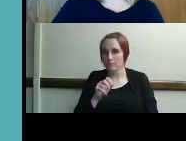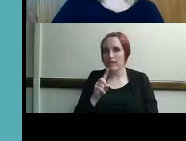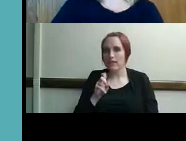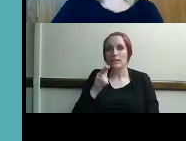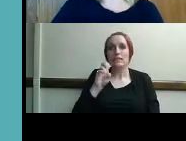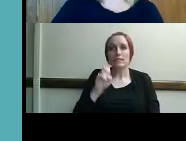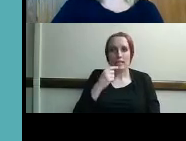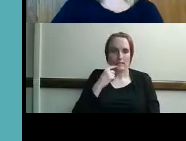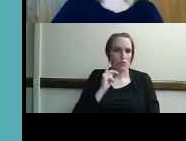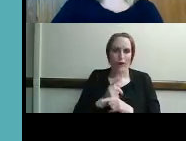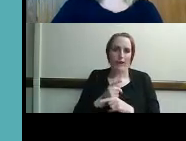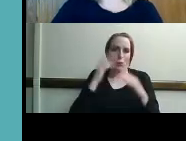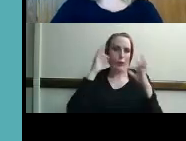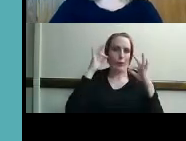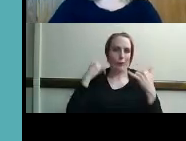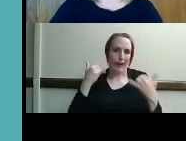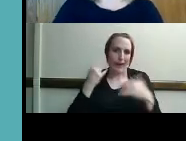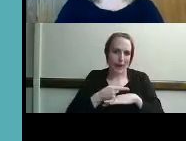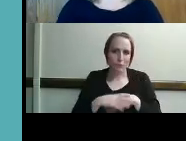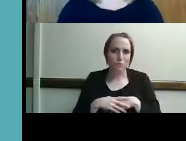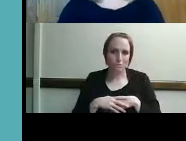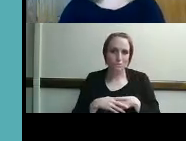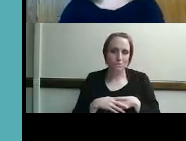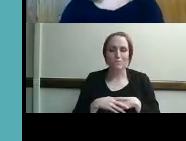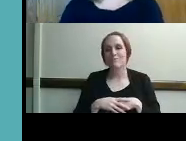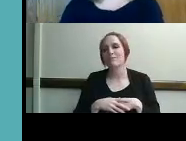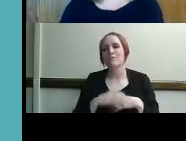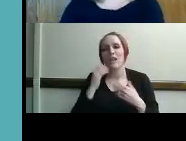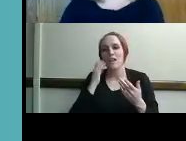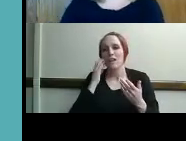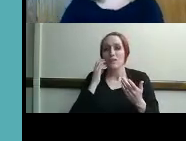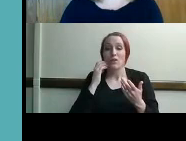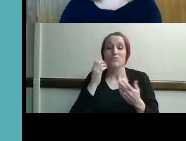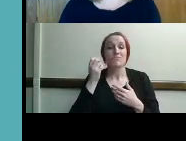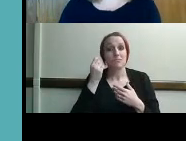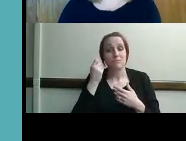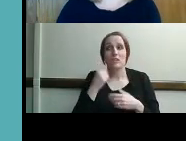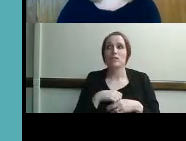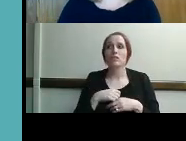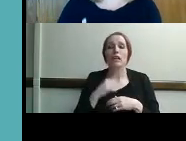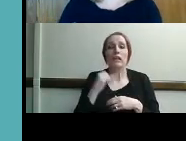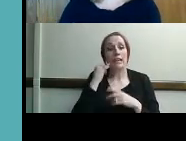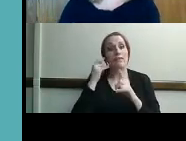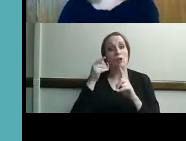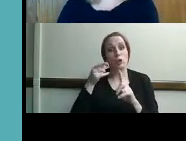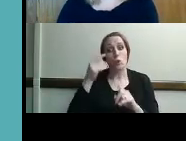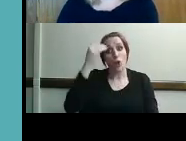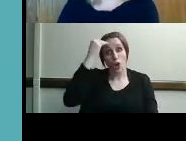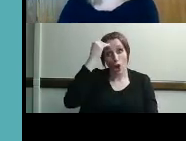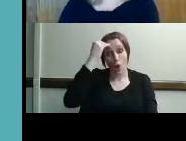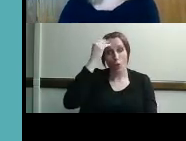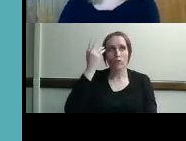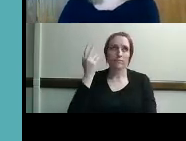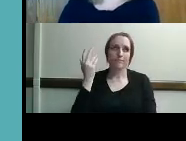yeah like what i'm saying however is if you are an individual who knows let's say you are